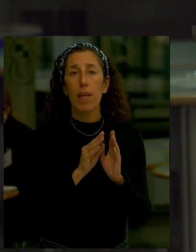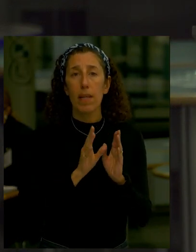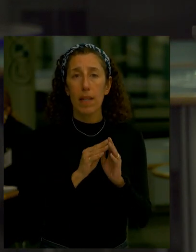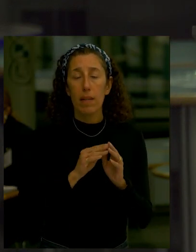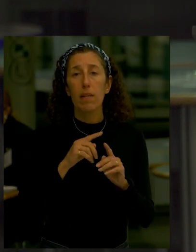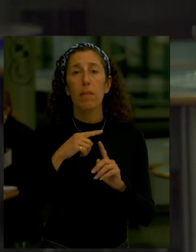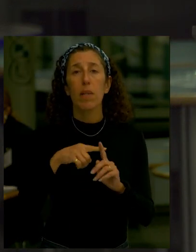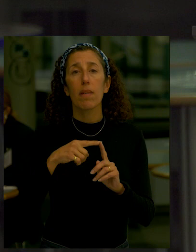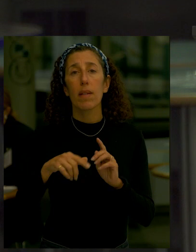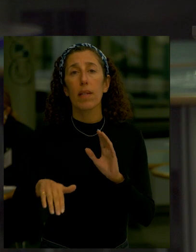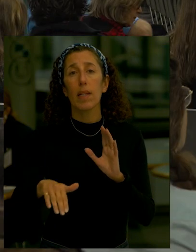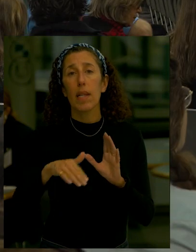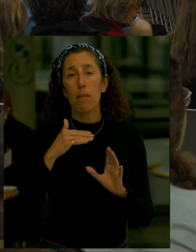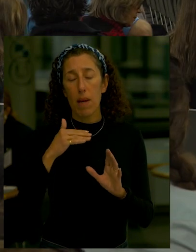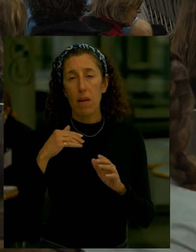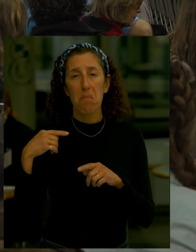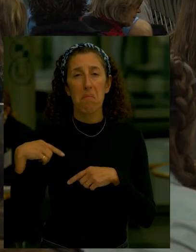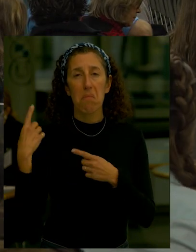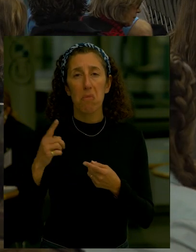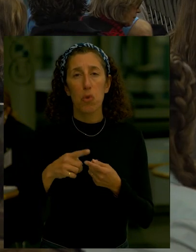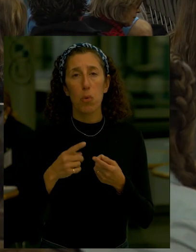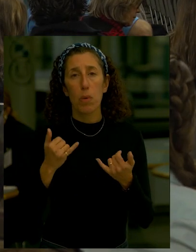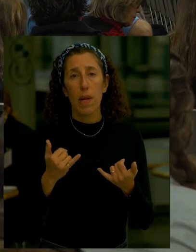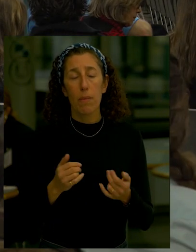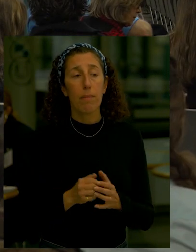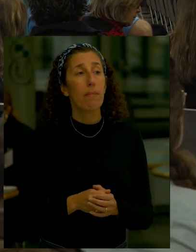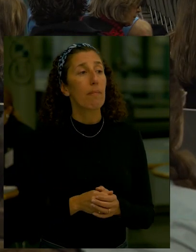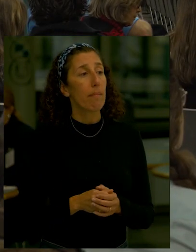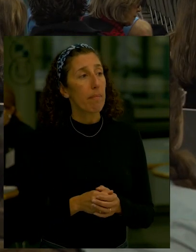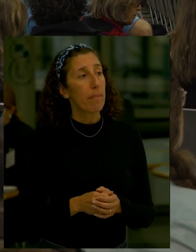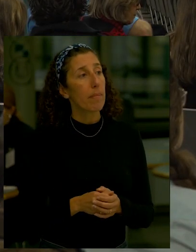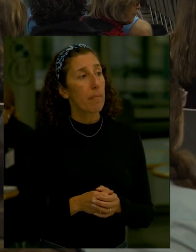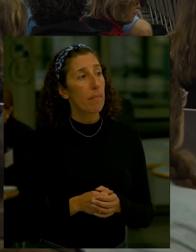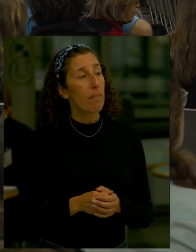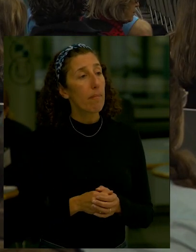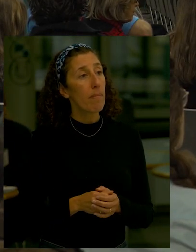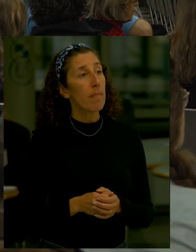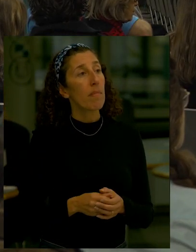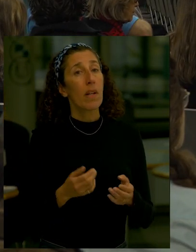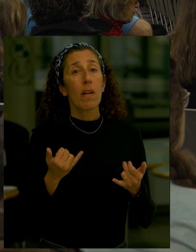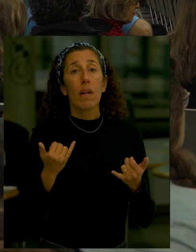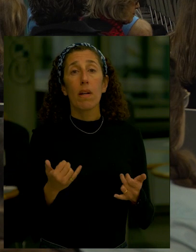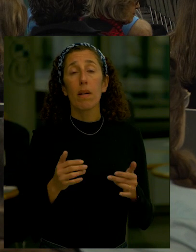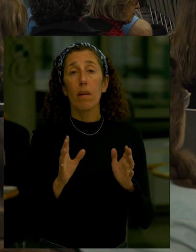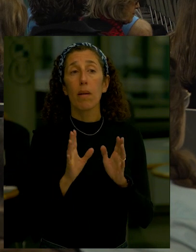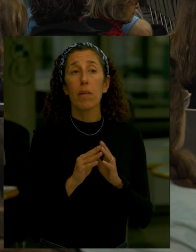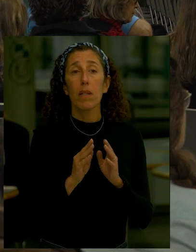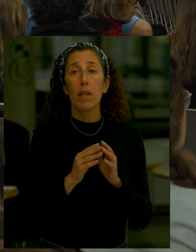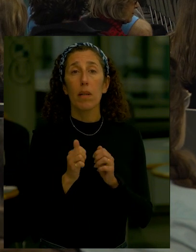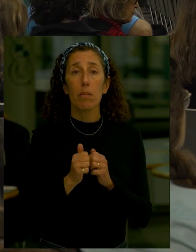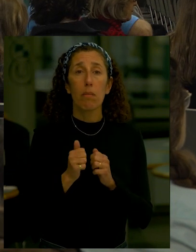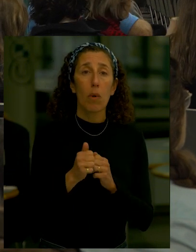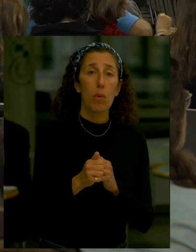that you have sent us online so tonight's meeting is going to focus on post 30% design